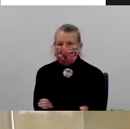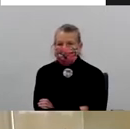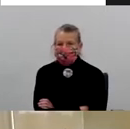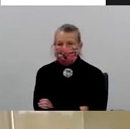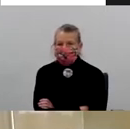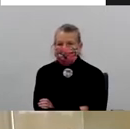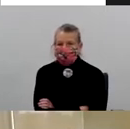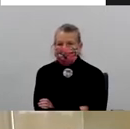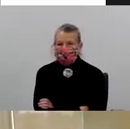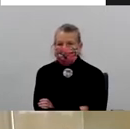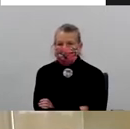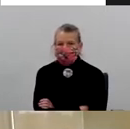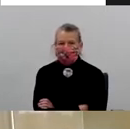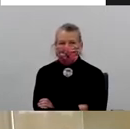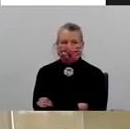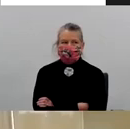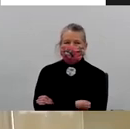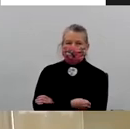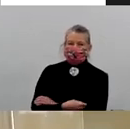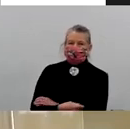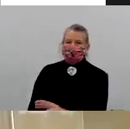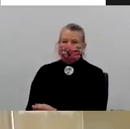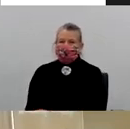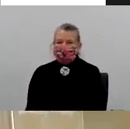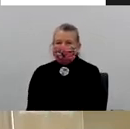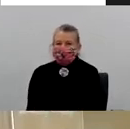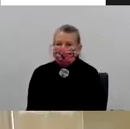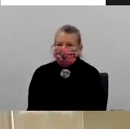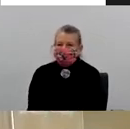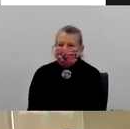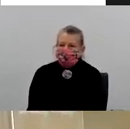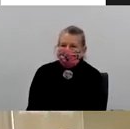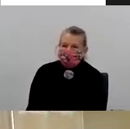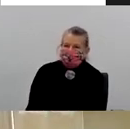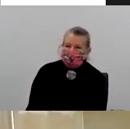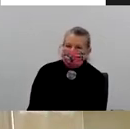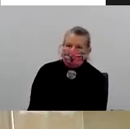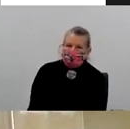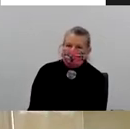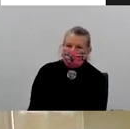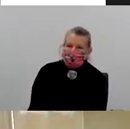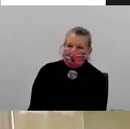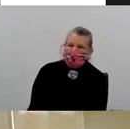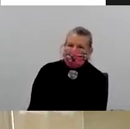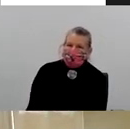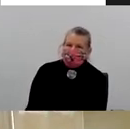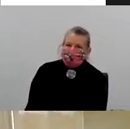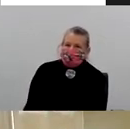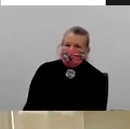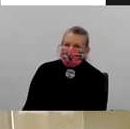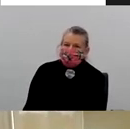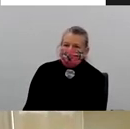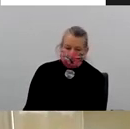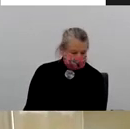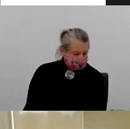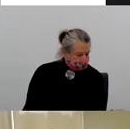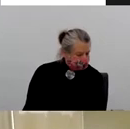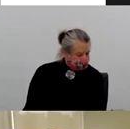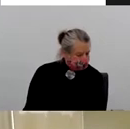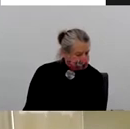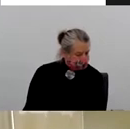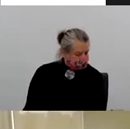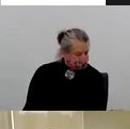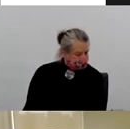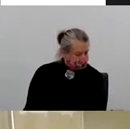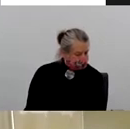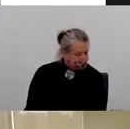for help with re-entry into work and school and has people make these decisions day to day. So we rapidly put together